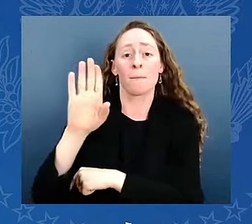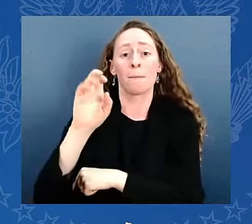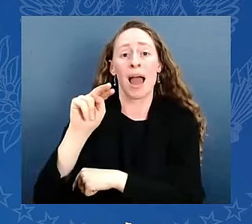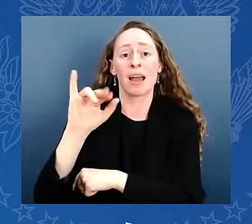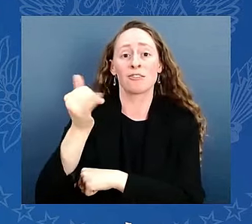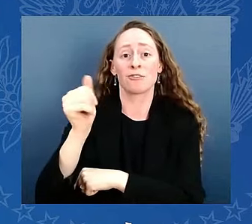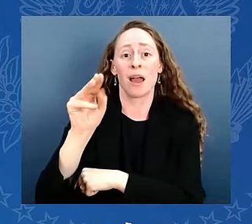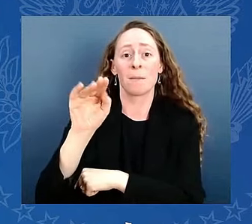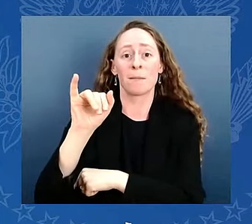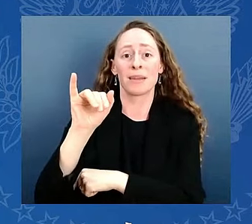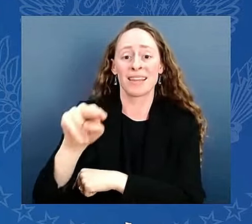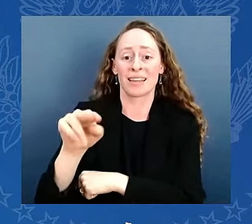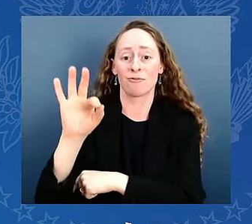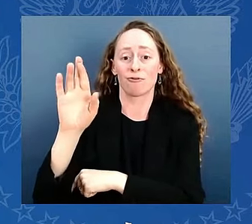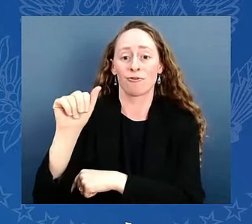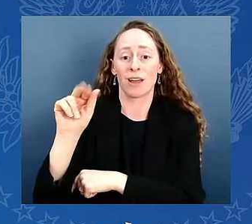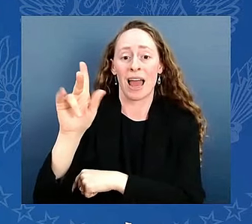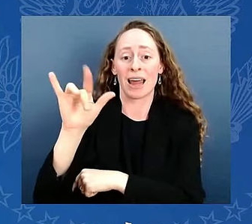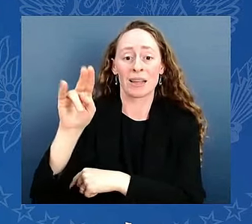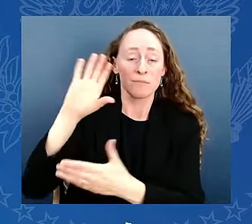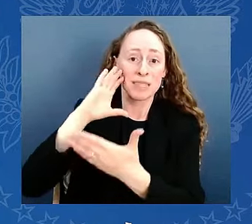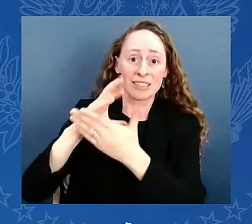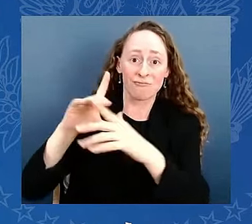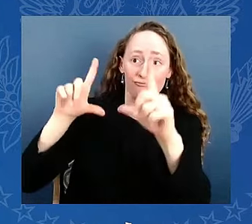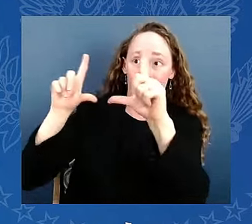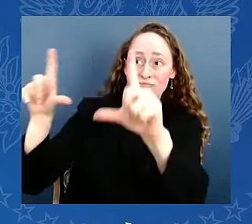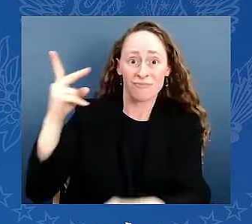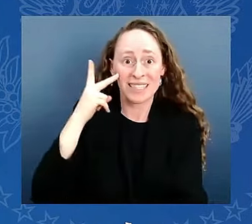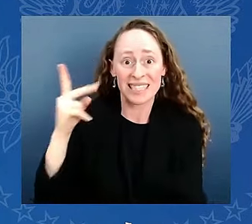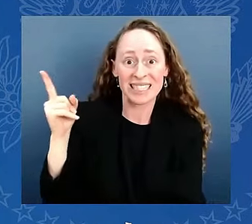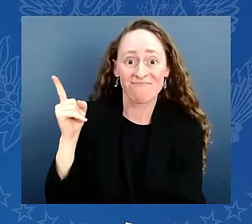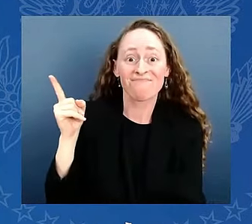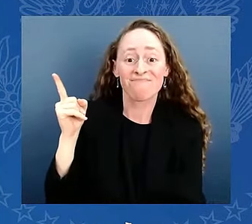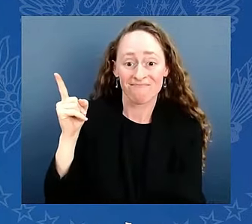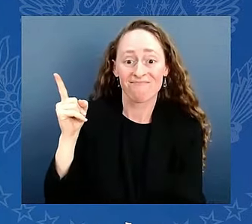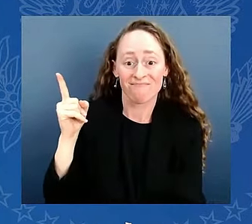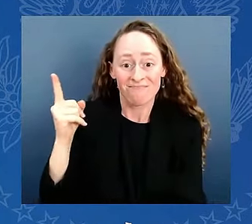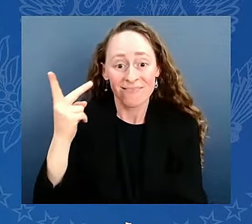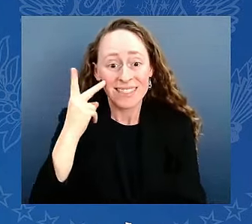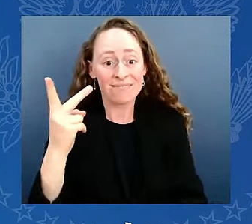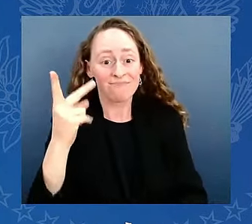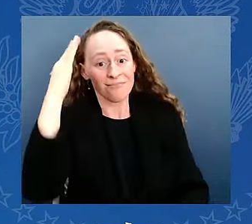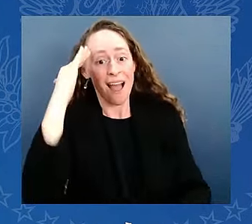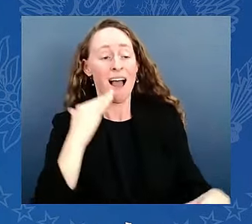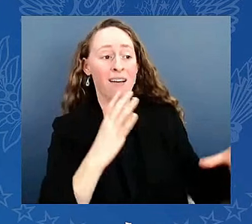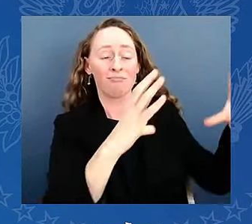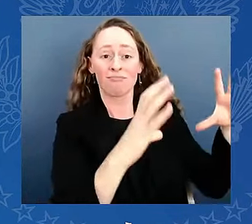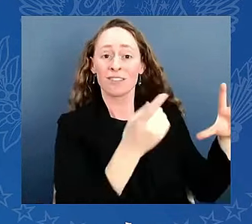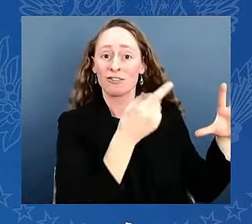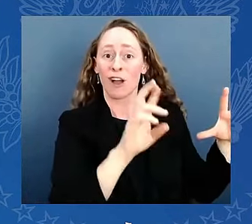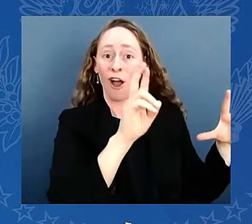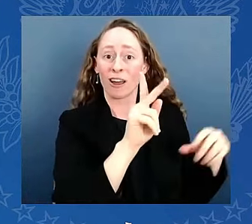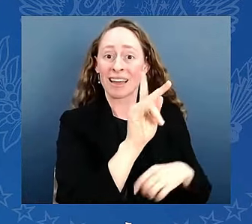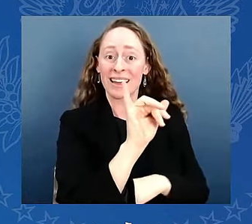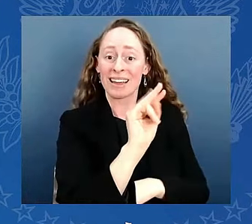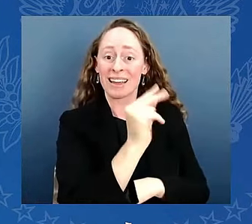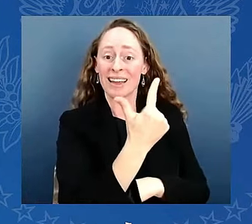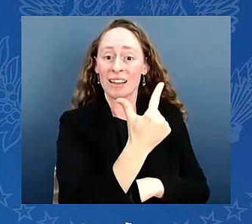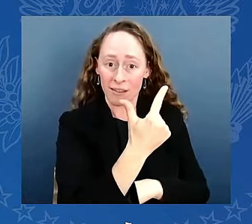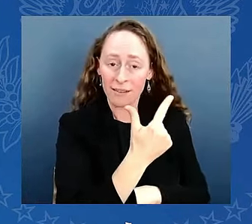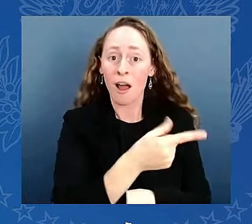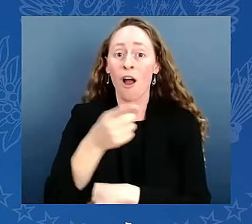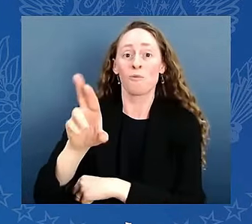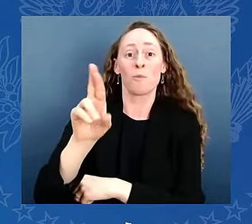alongside the bust of Dr. King and Rosa Parks and Cesar Chavez. When Ben Franklin was asked, as he emerged from